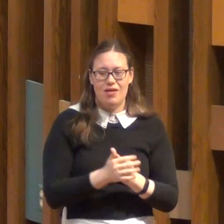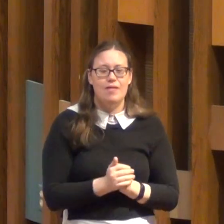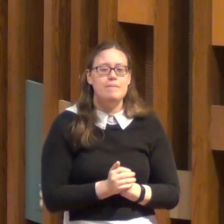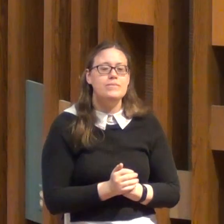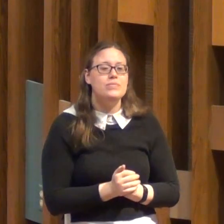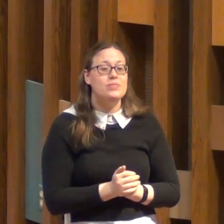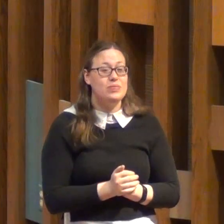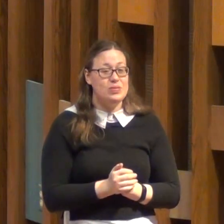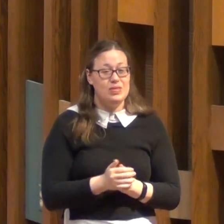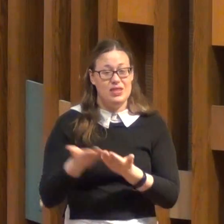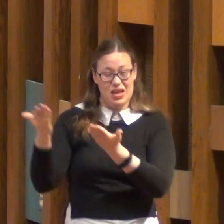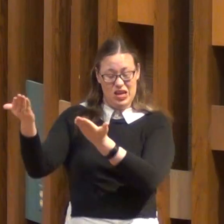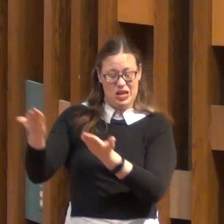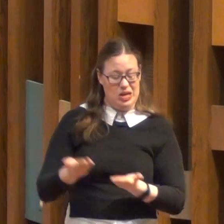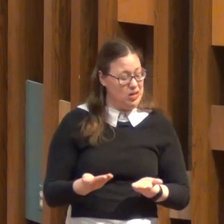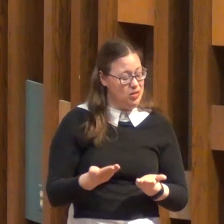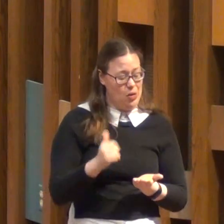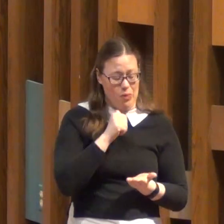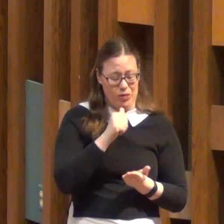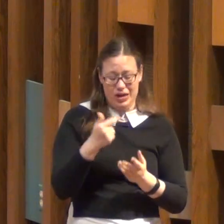Delivery not made.